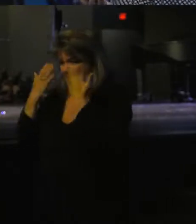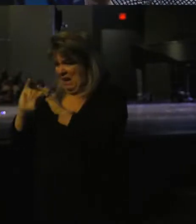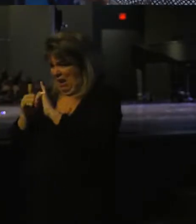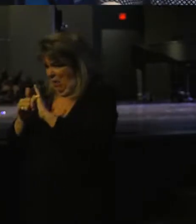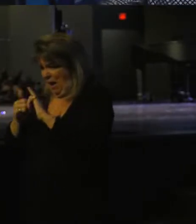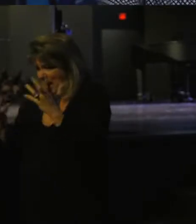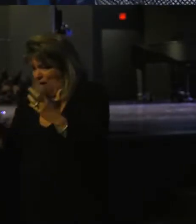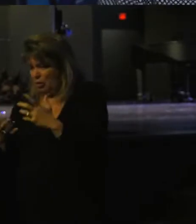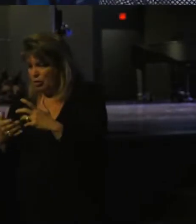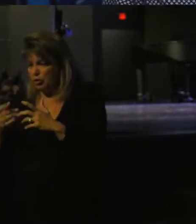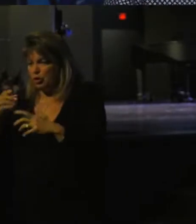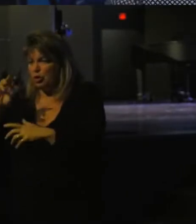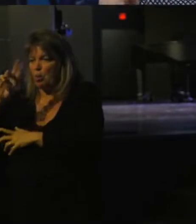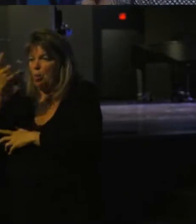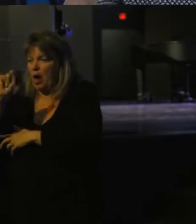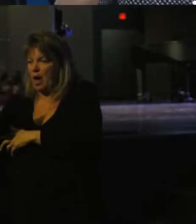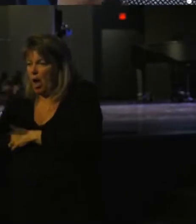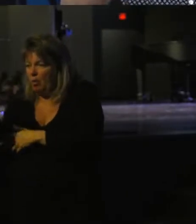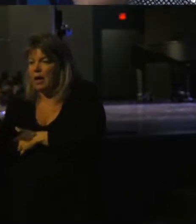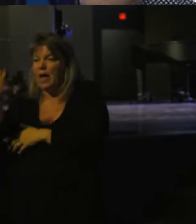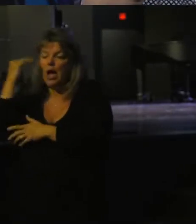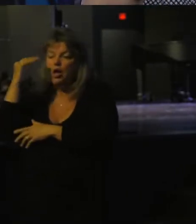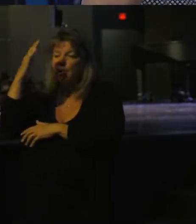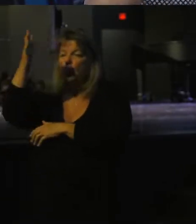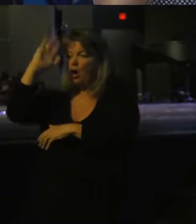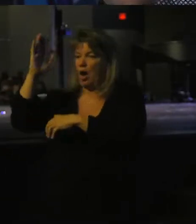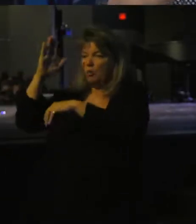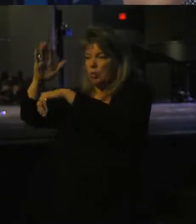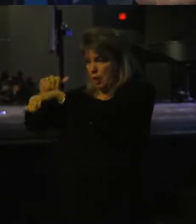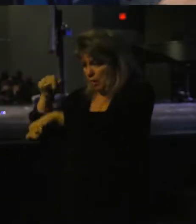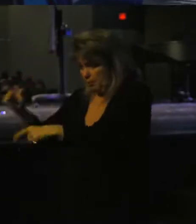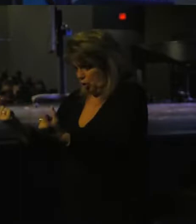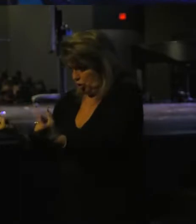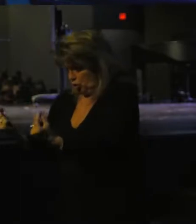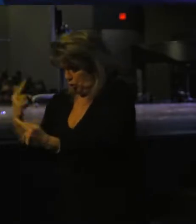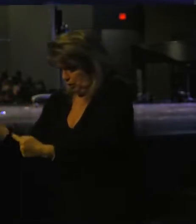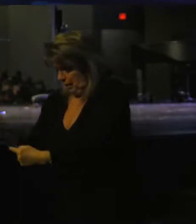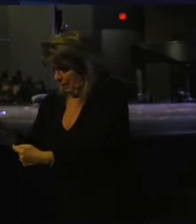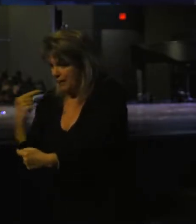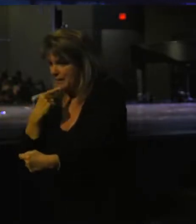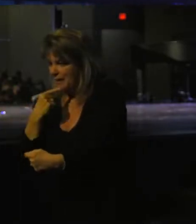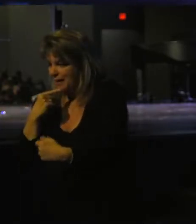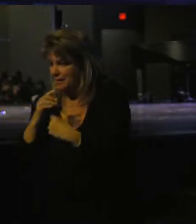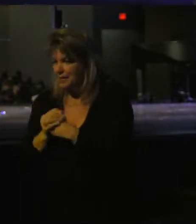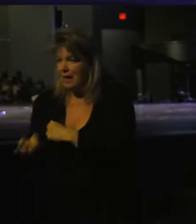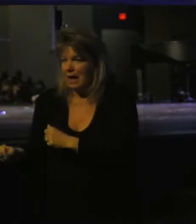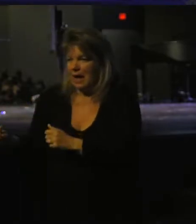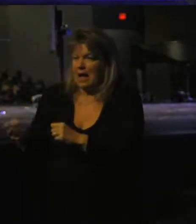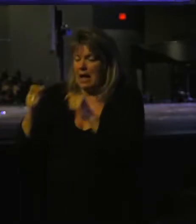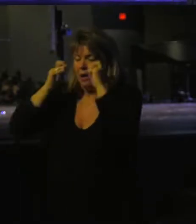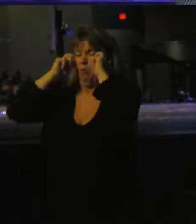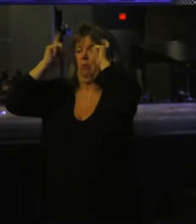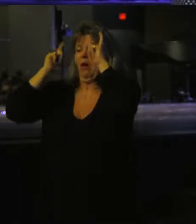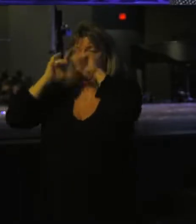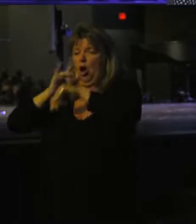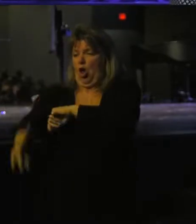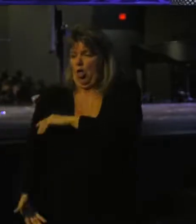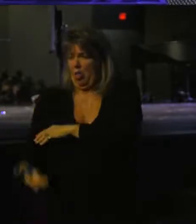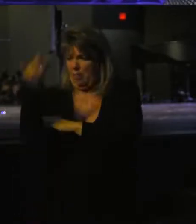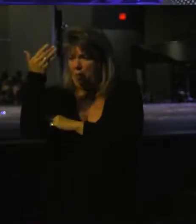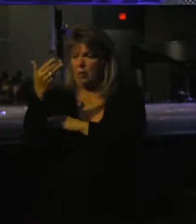just knew about the what. He just knew God was calling him to do something. And it says he got up early in the morning.